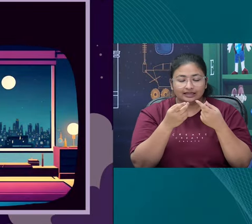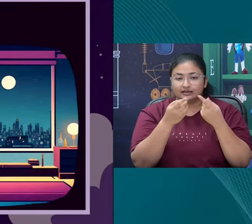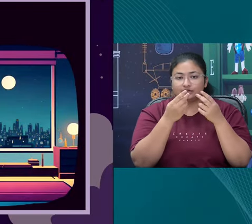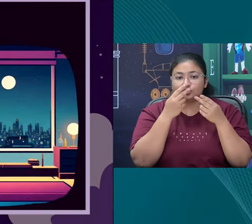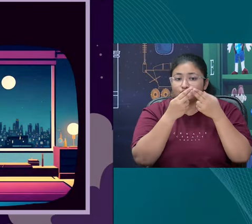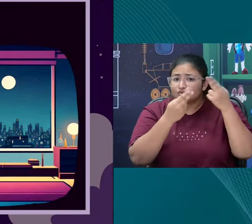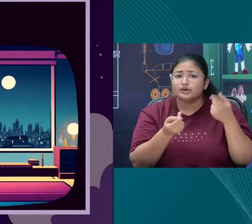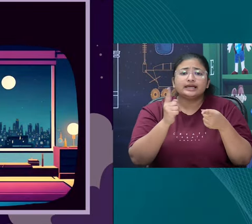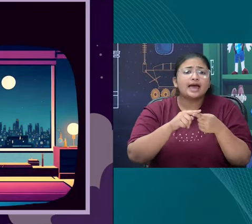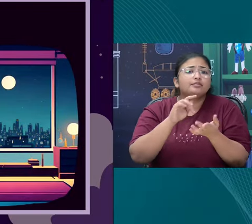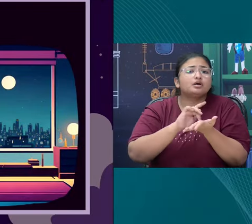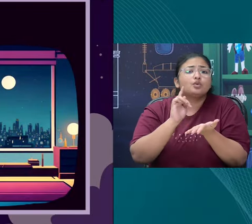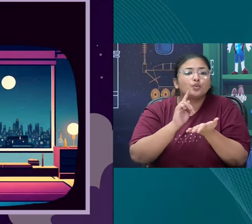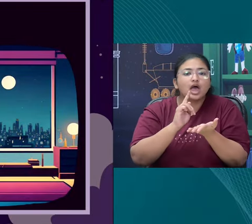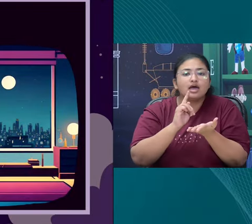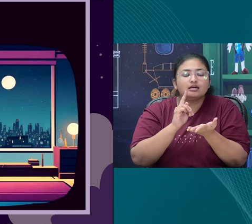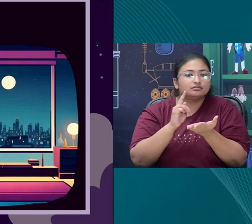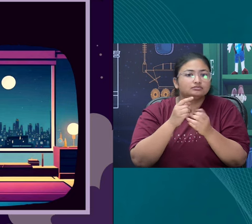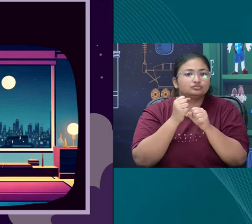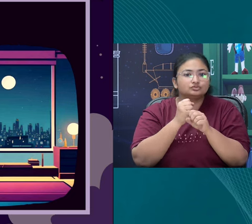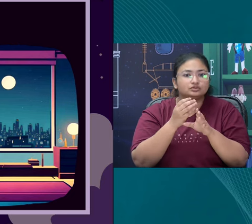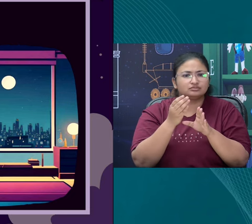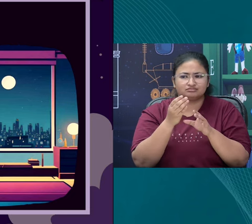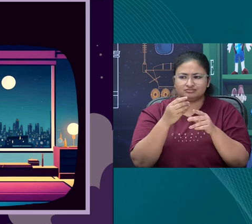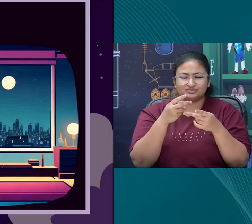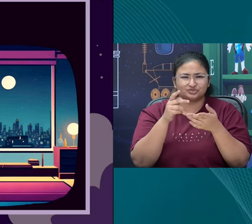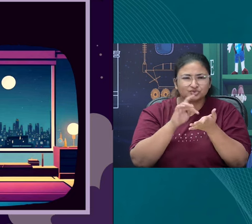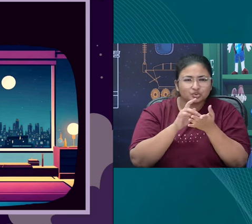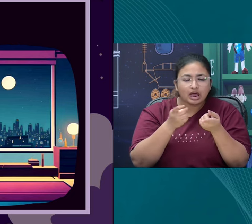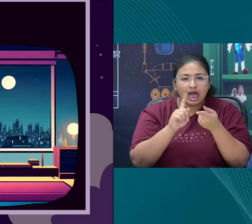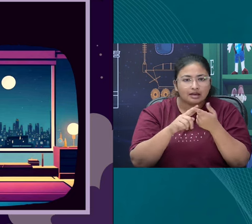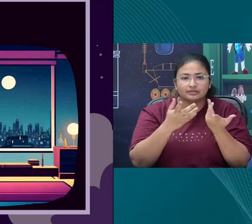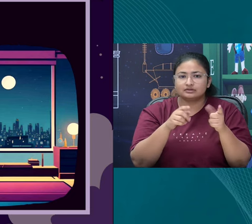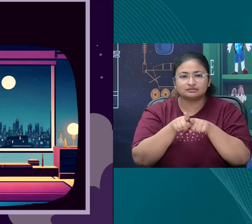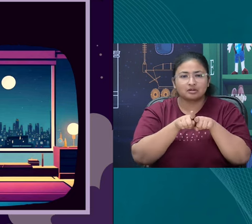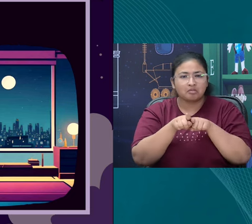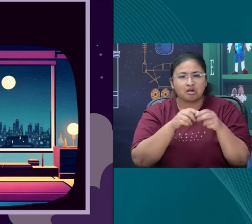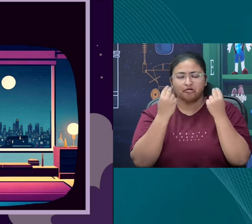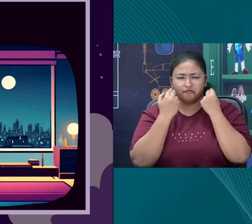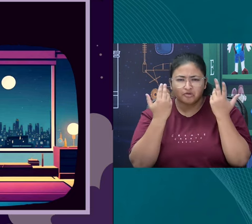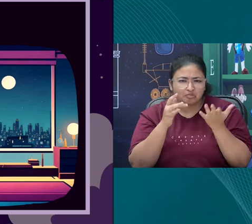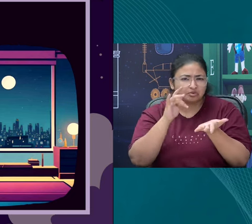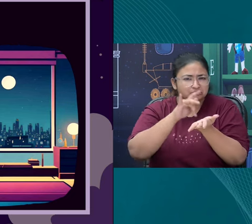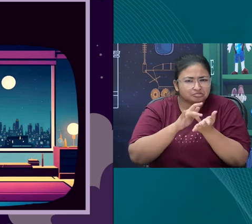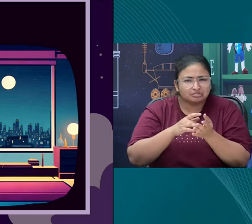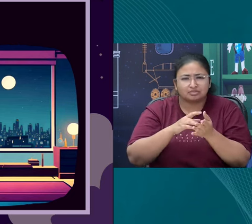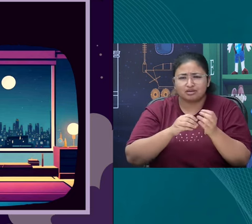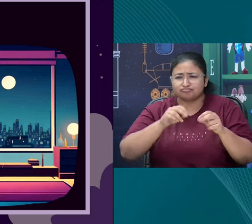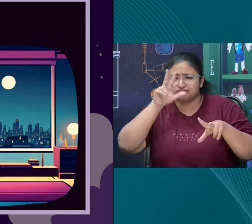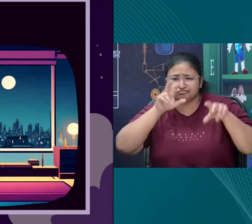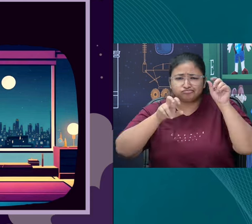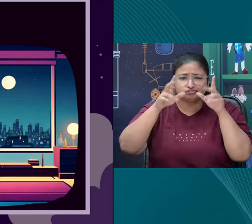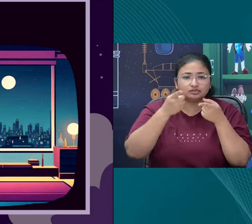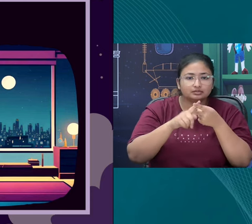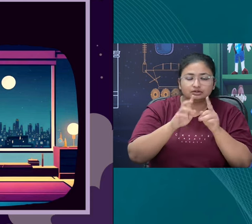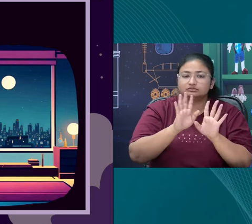the story also this is also very unusual instead of any glamorous hi-fi place we have